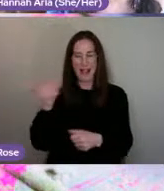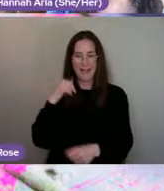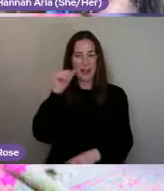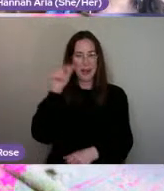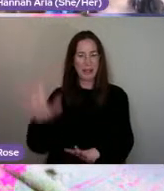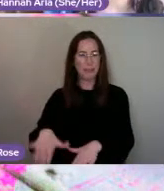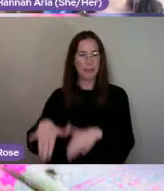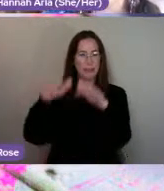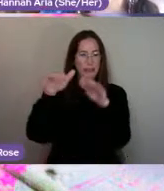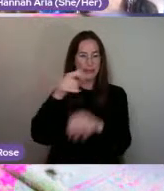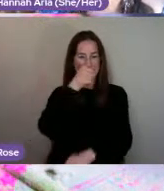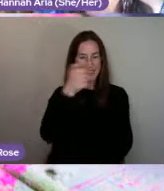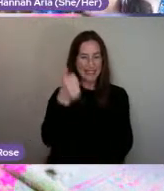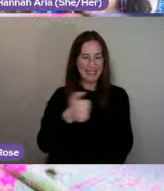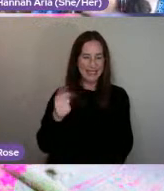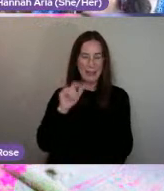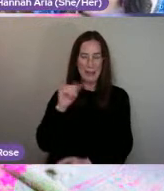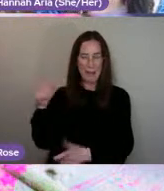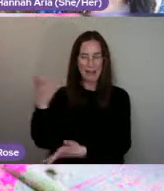to tell. Well,